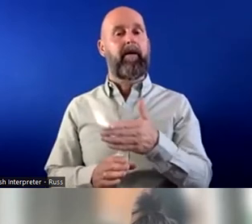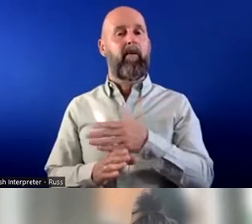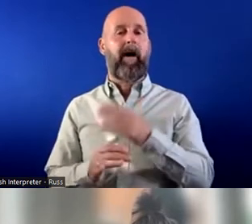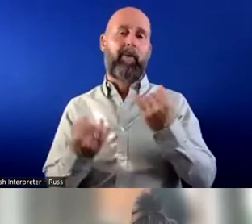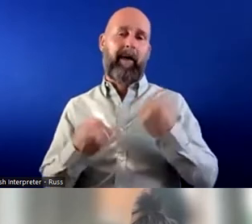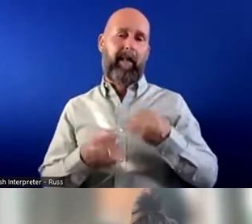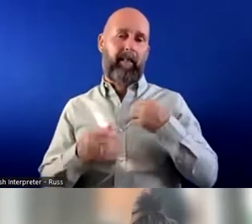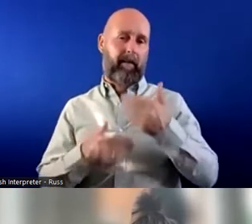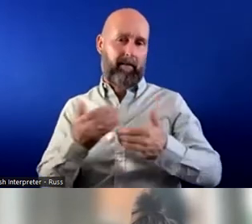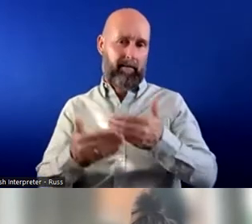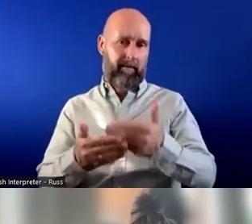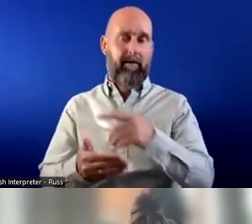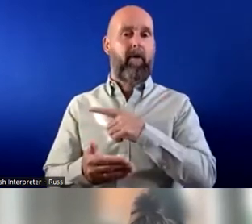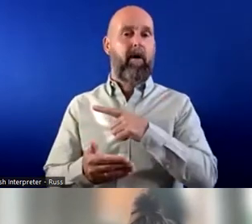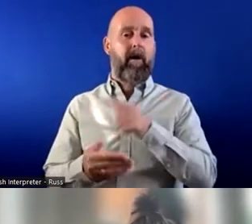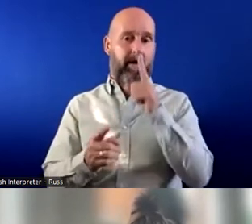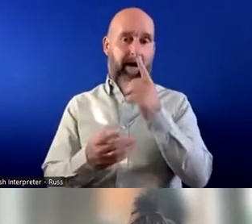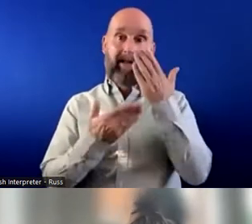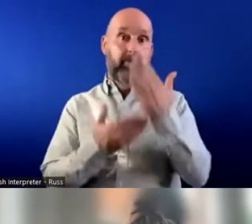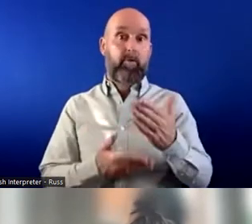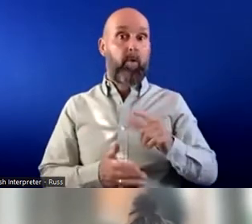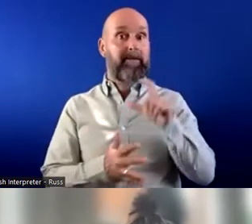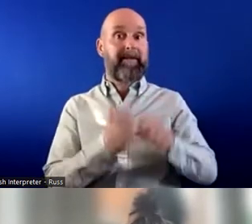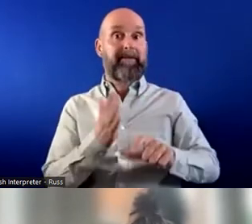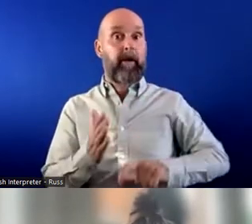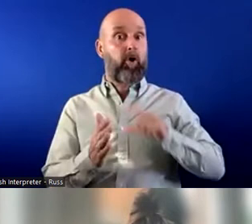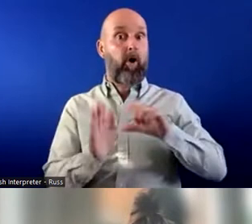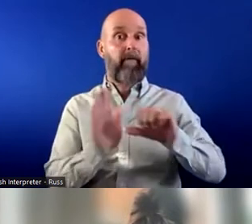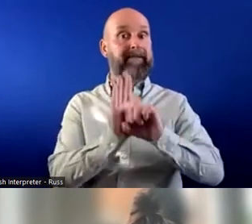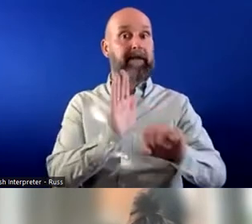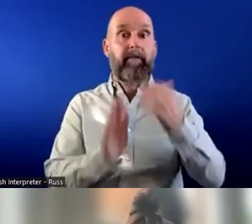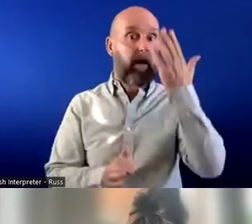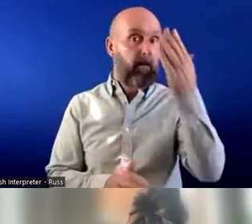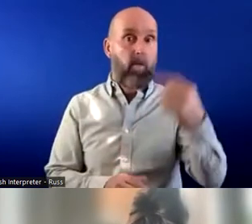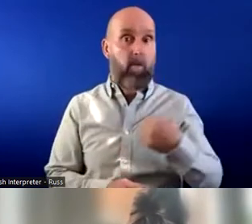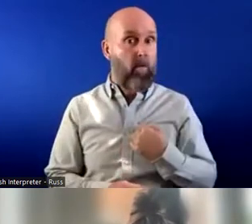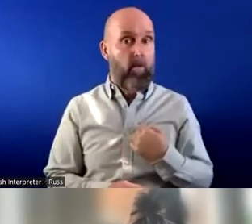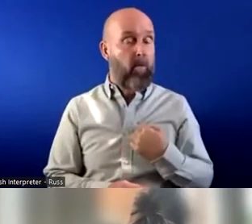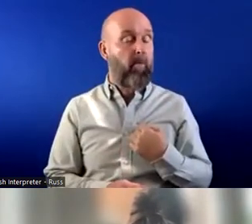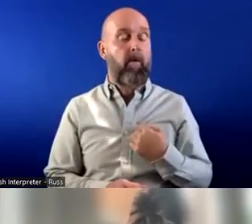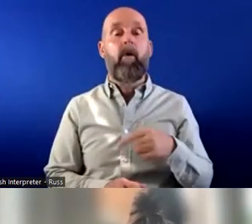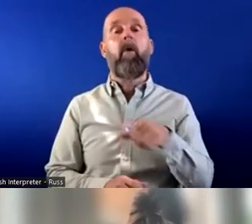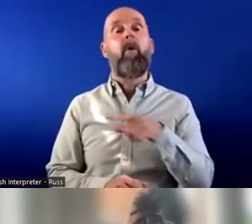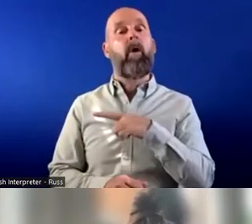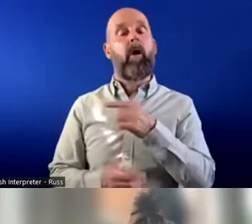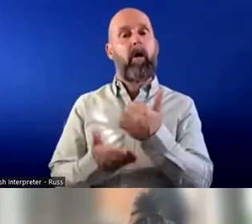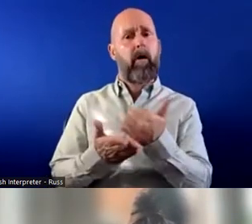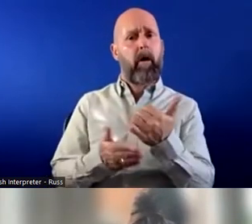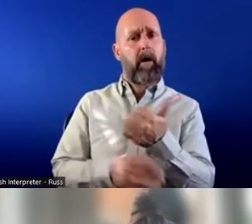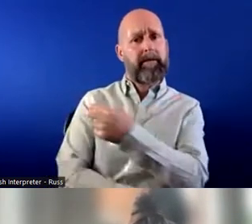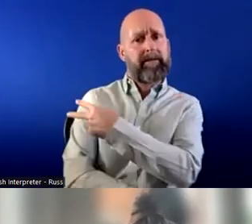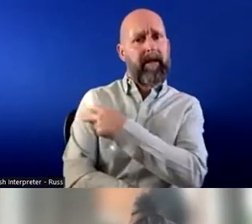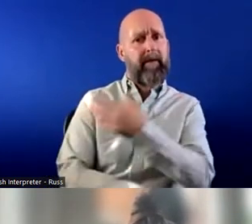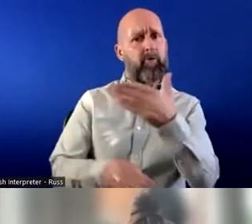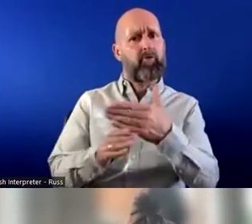I was completely unaware of the disability confidence scheme and it was only through the excellent staff at my local